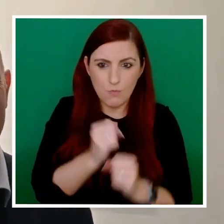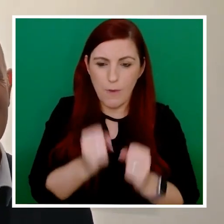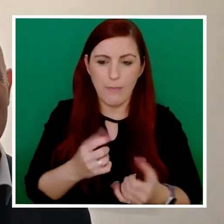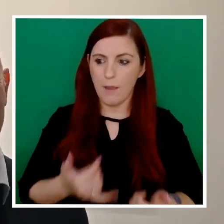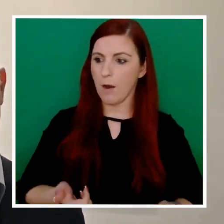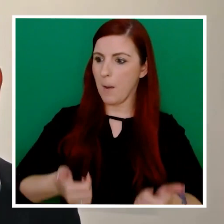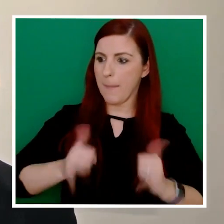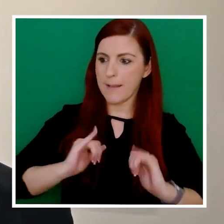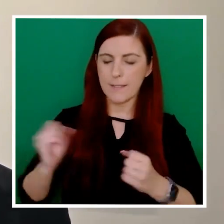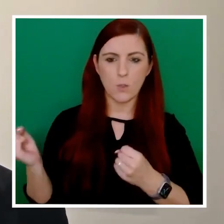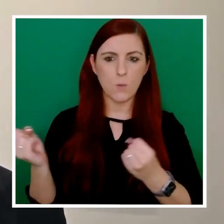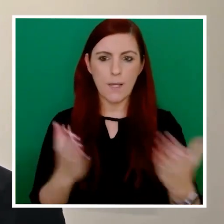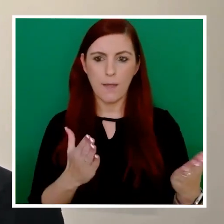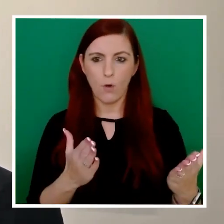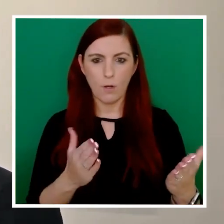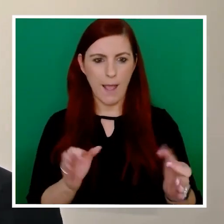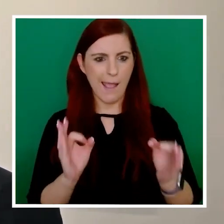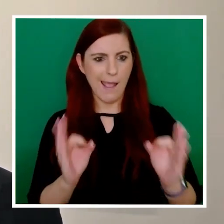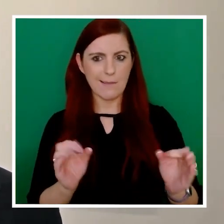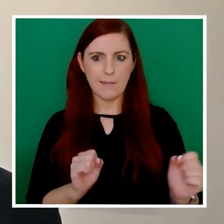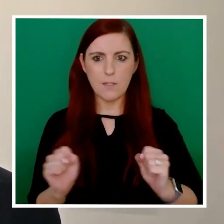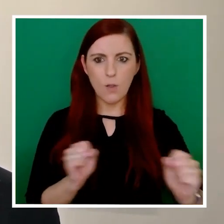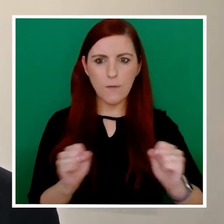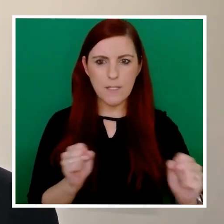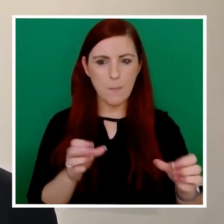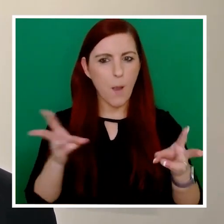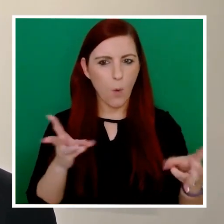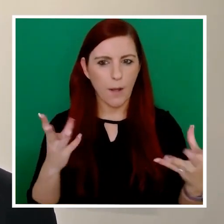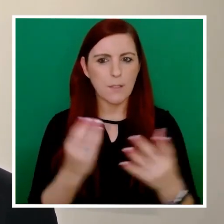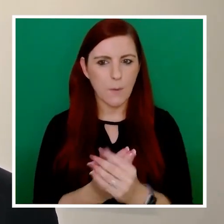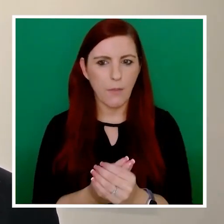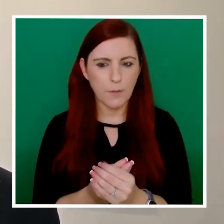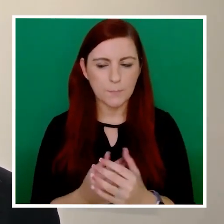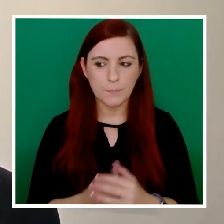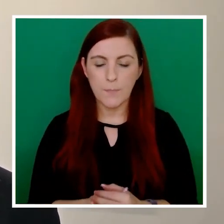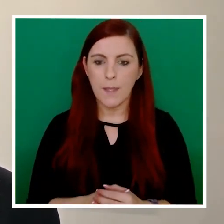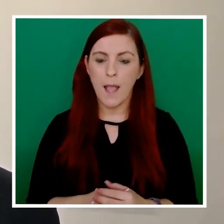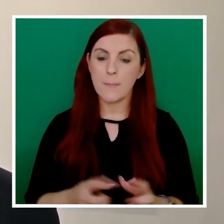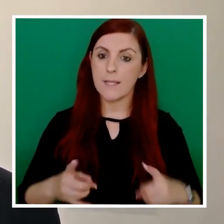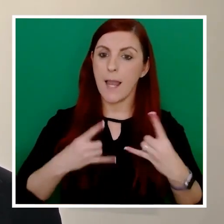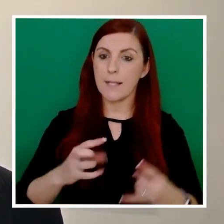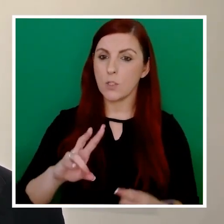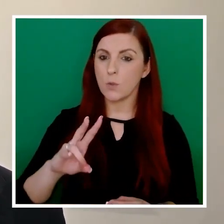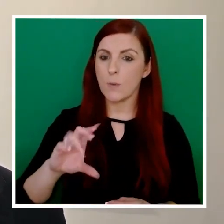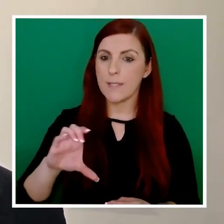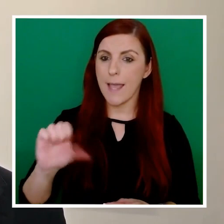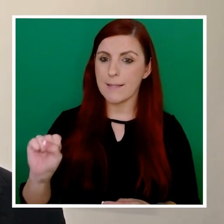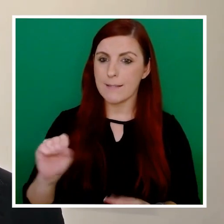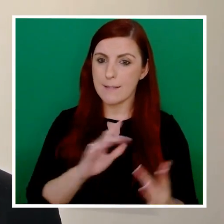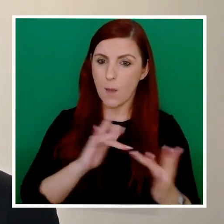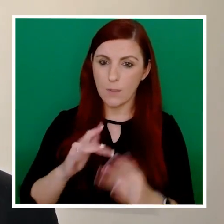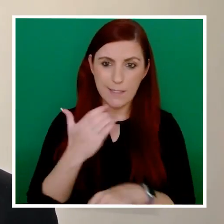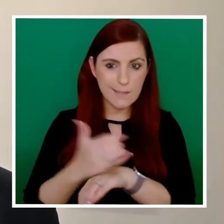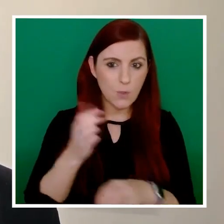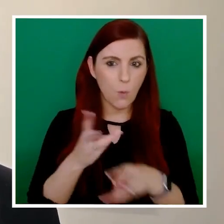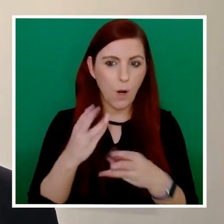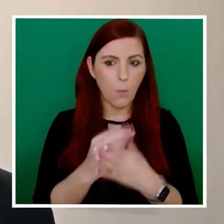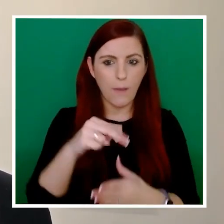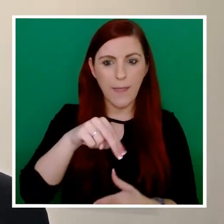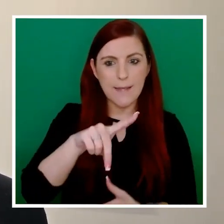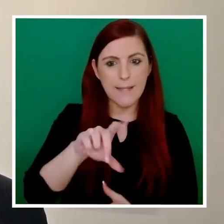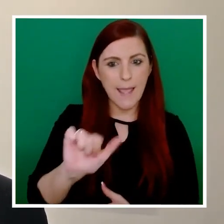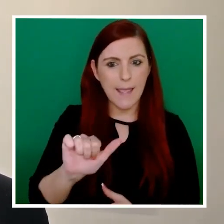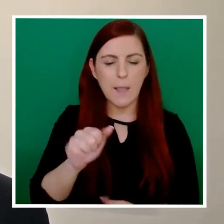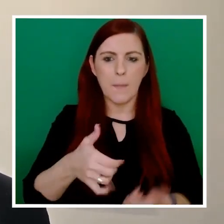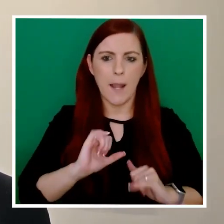to deliver excellent services. I'm delighted that the QCS network has continued its collaboration with the NDA in